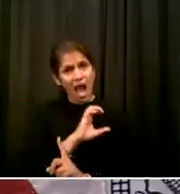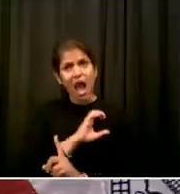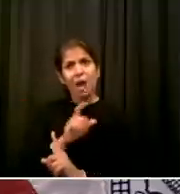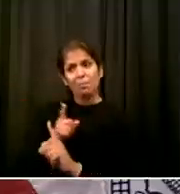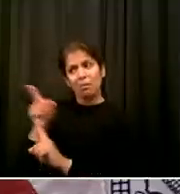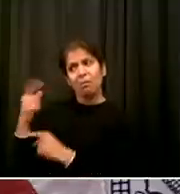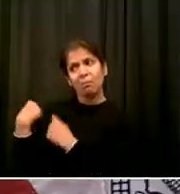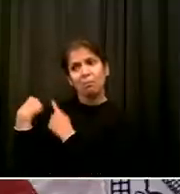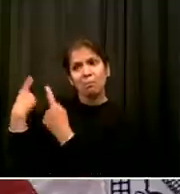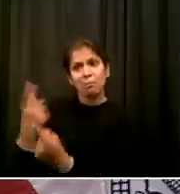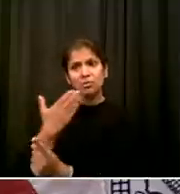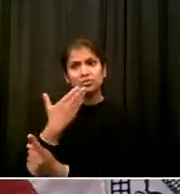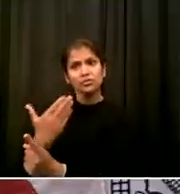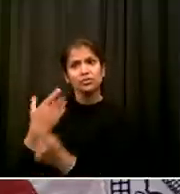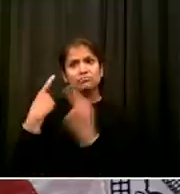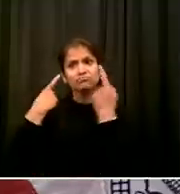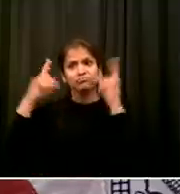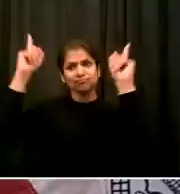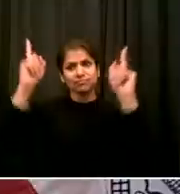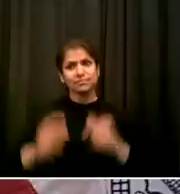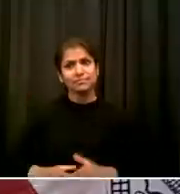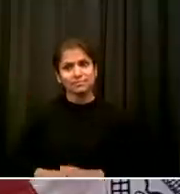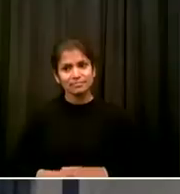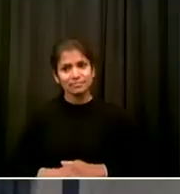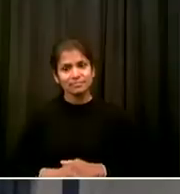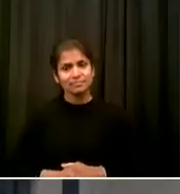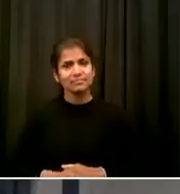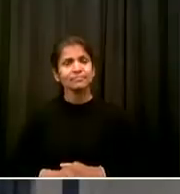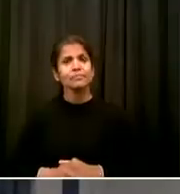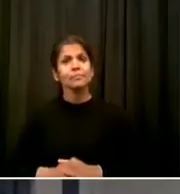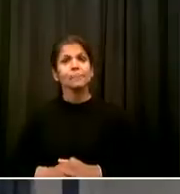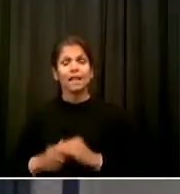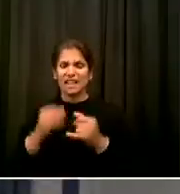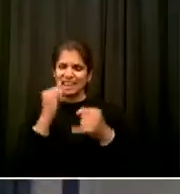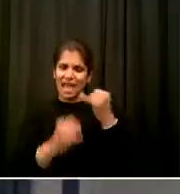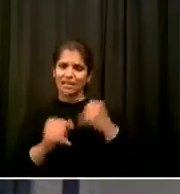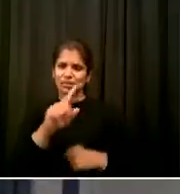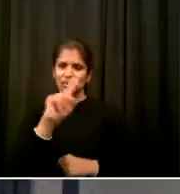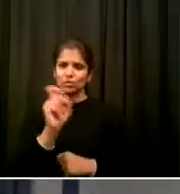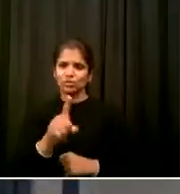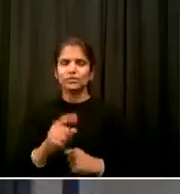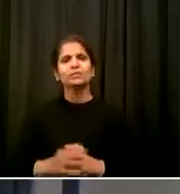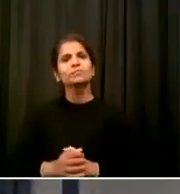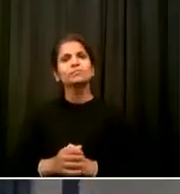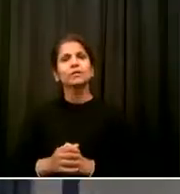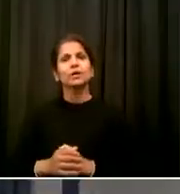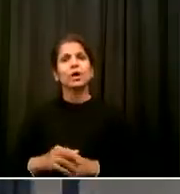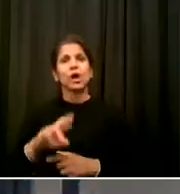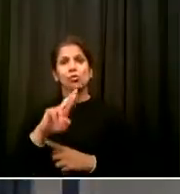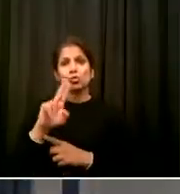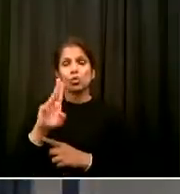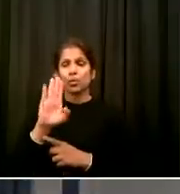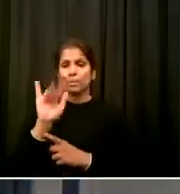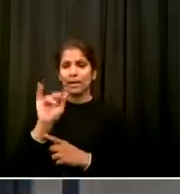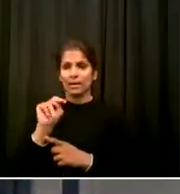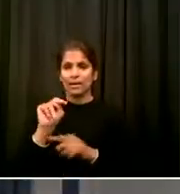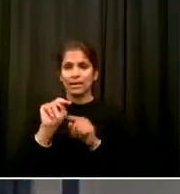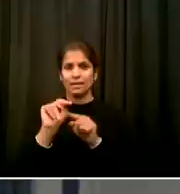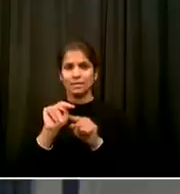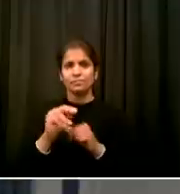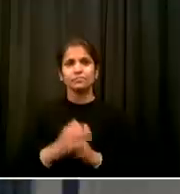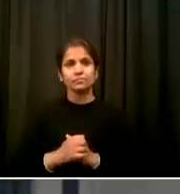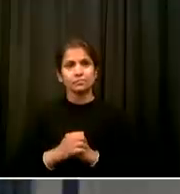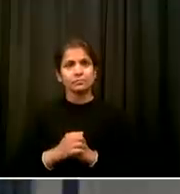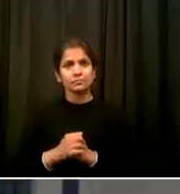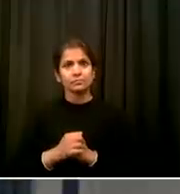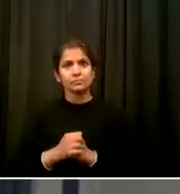Last question for today goes to Reuven from Hamadia Good morning, Mr. Mayor In discussing police budget cuts with New Yorkers What I've